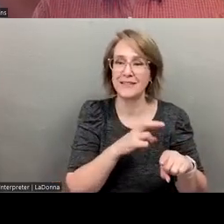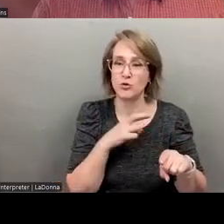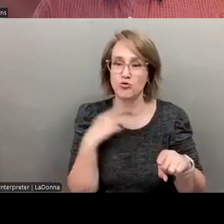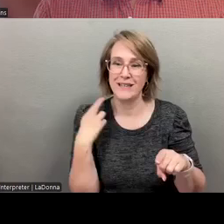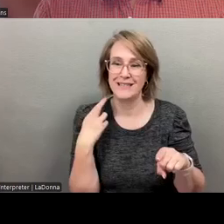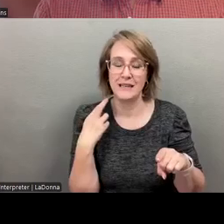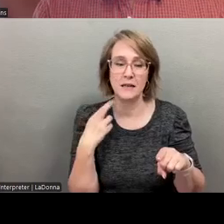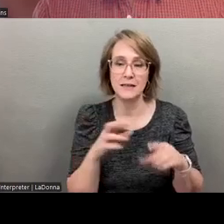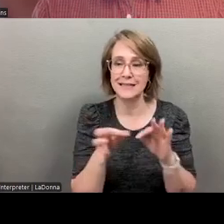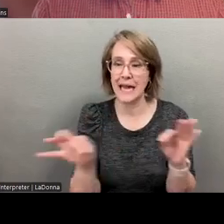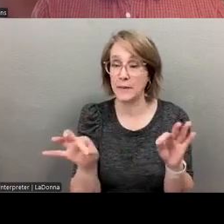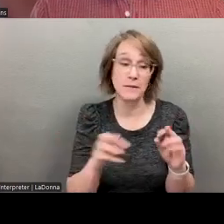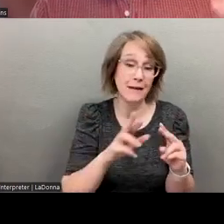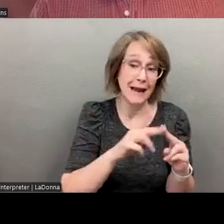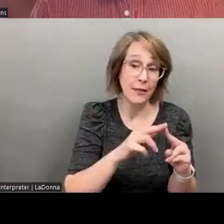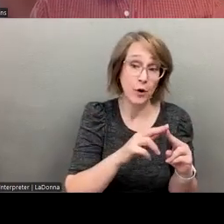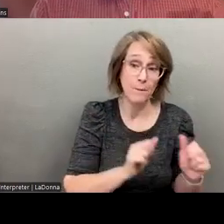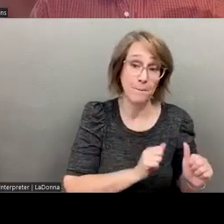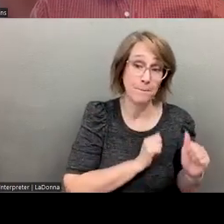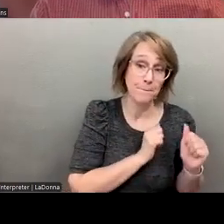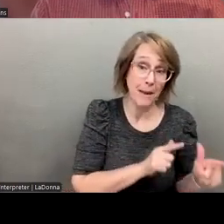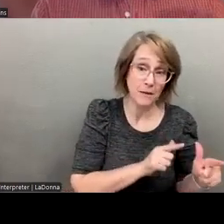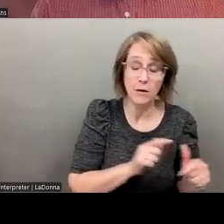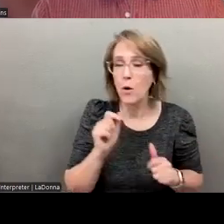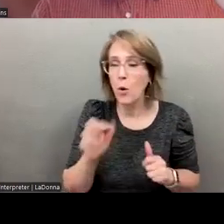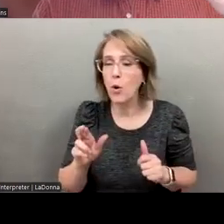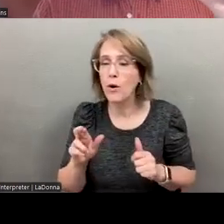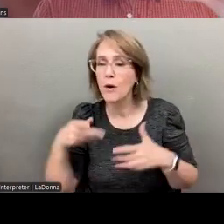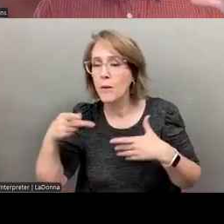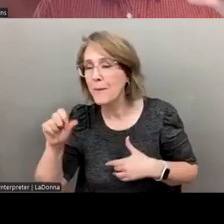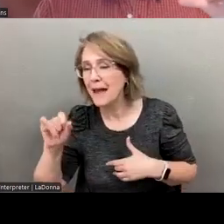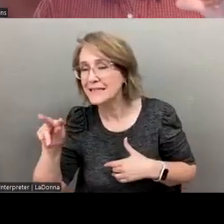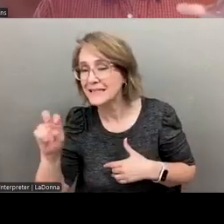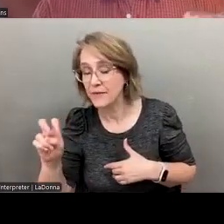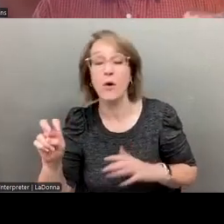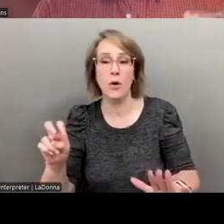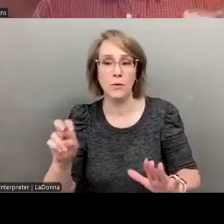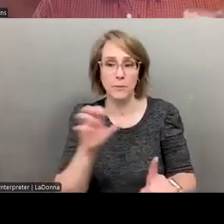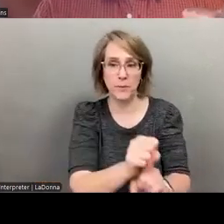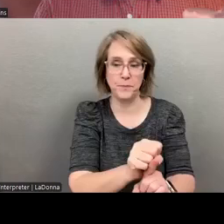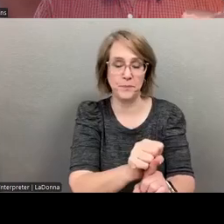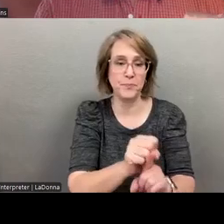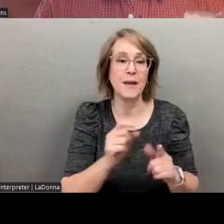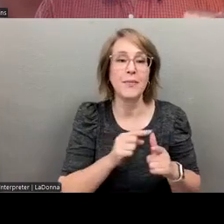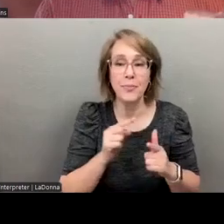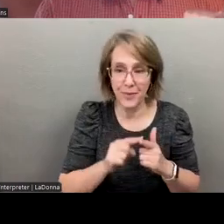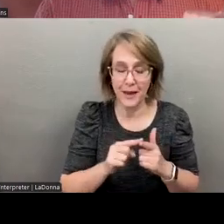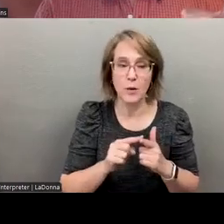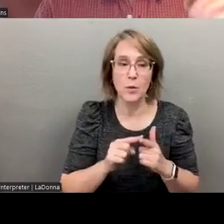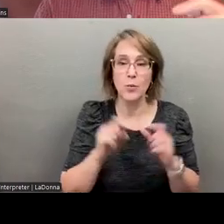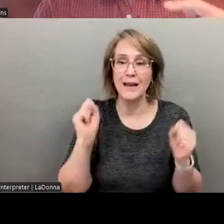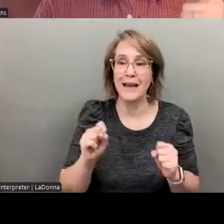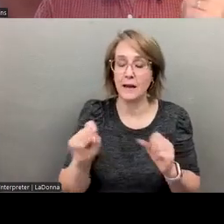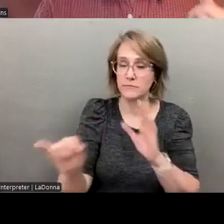about suicide? Um, we can then identify key things that we would want all of our call takers to do in response